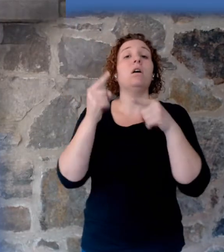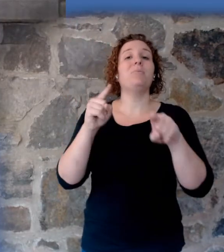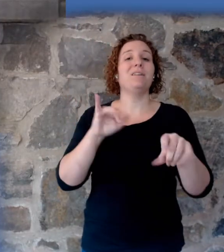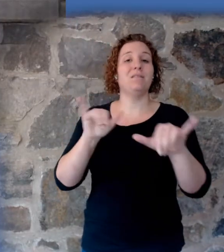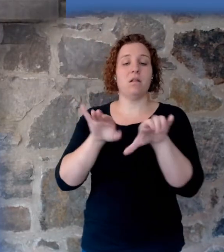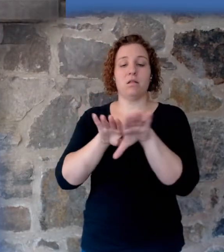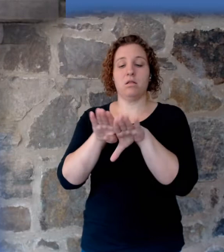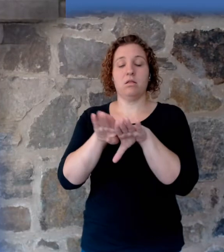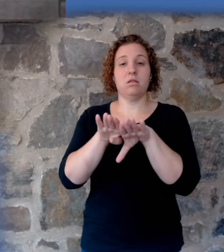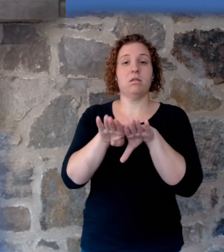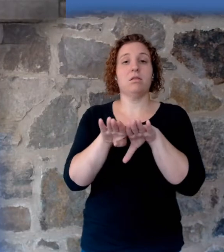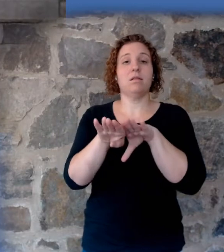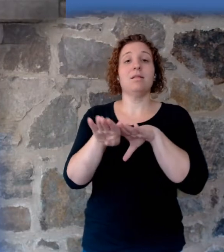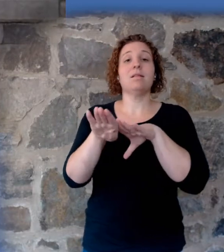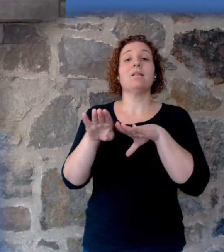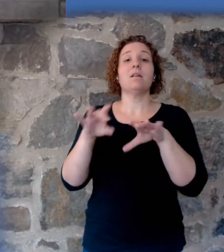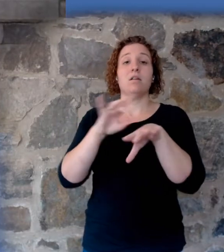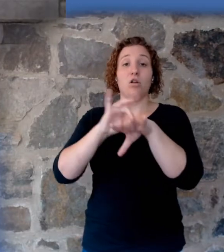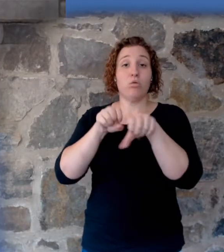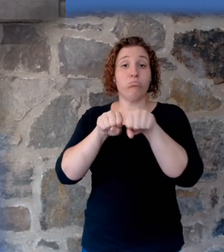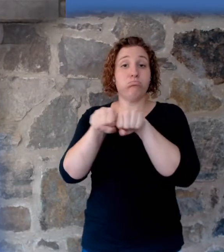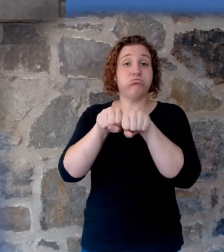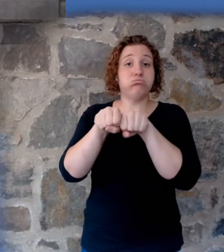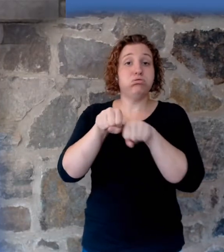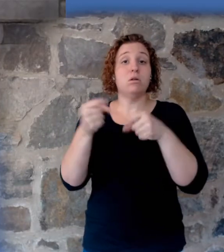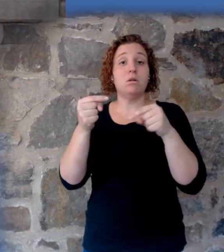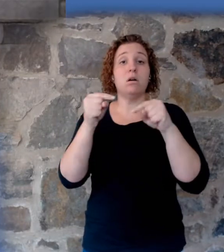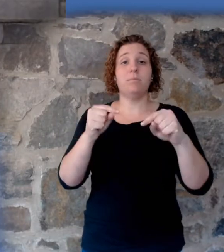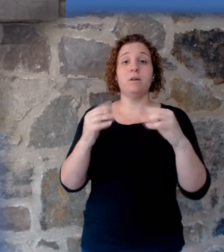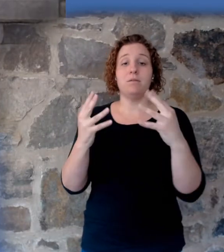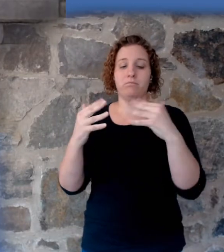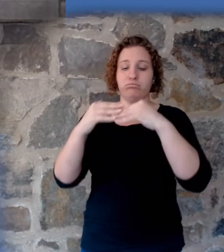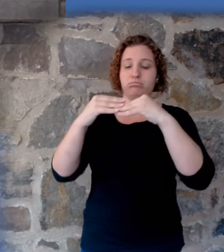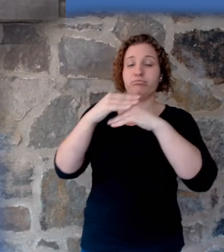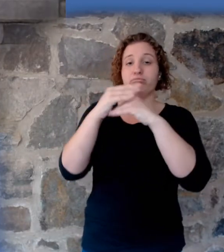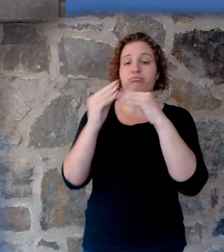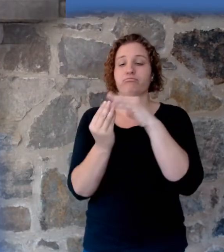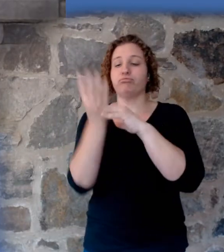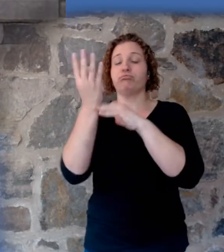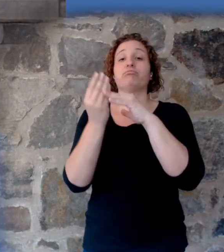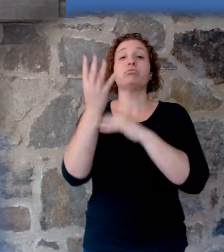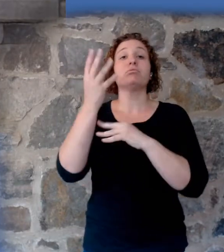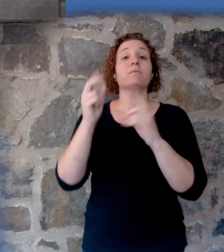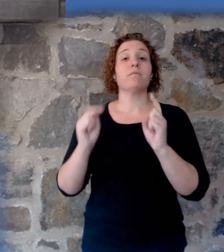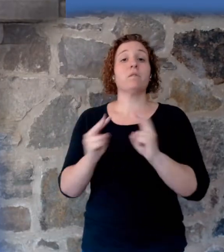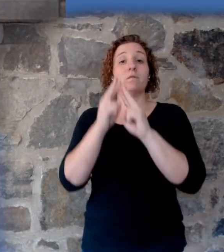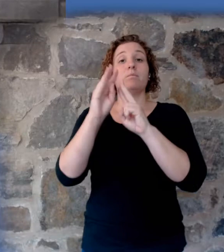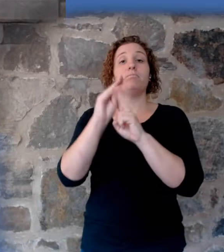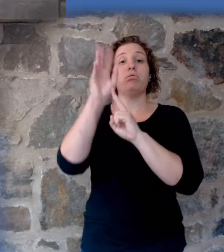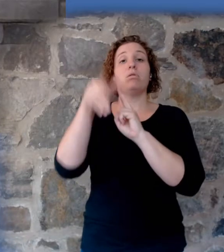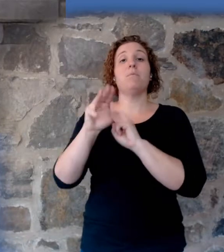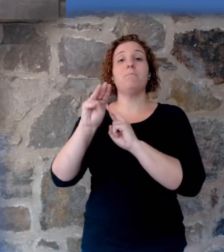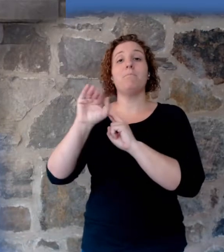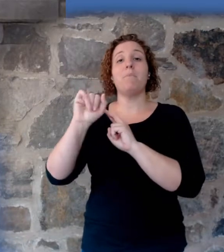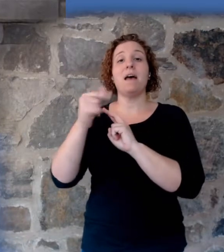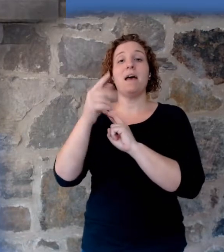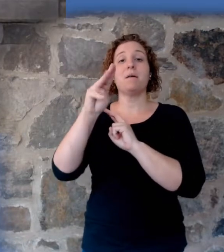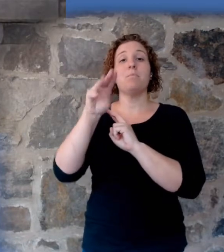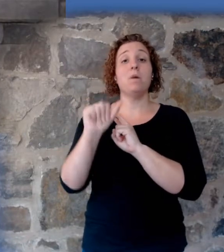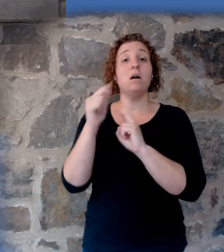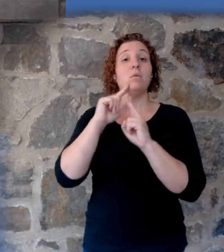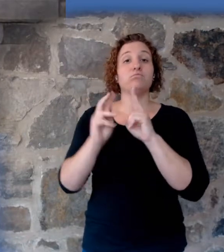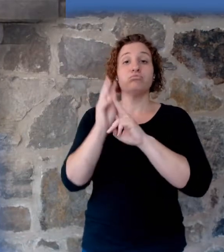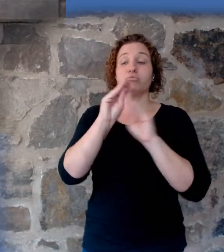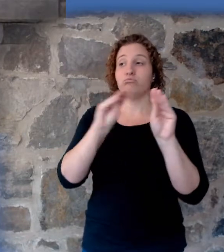chains. These things begin to erupt. Plates, you know, matter begins to come out. Magma begins to push the plates. They begin to move. Water being